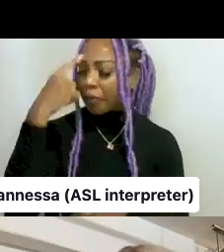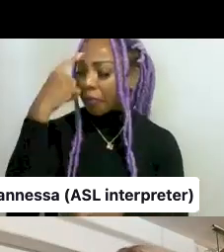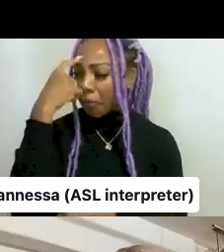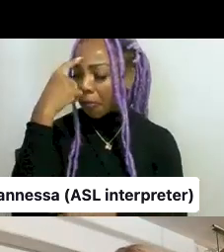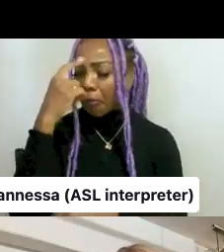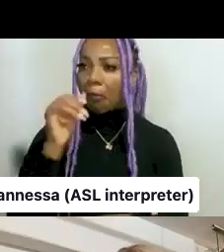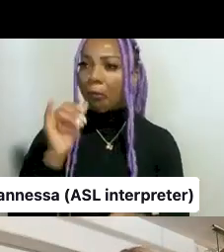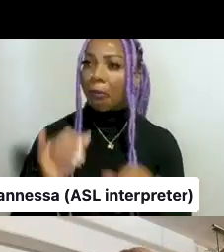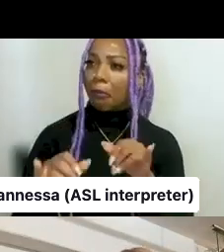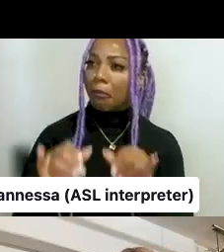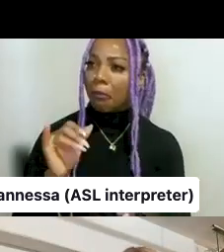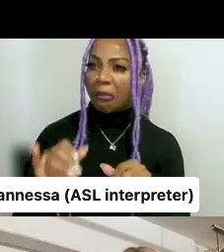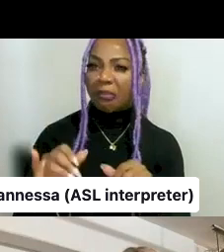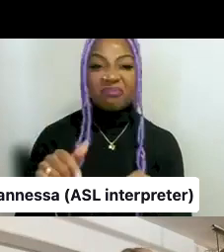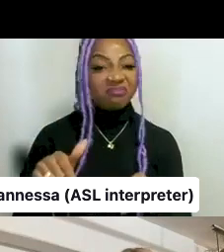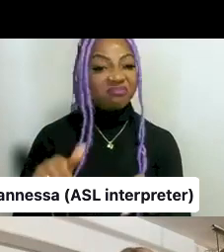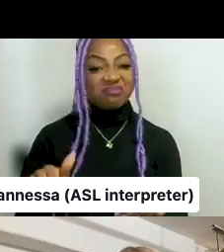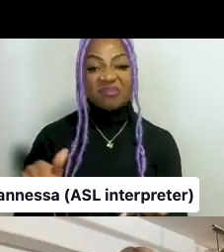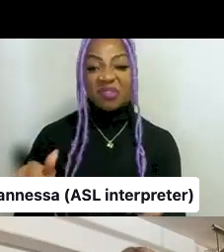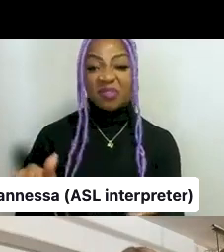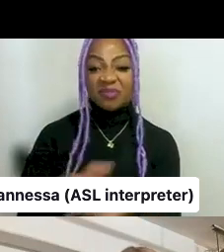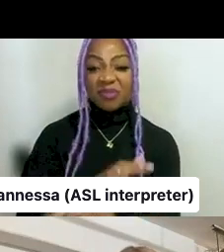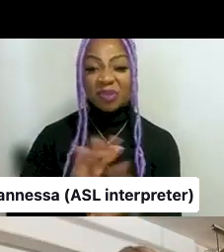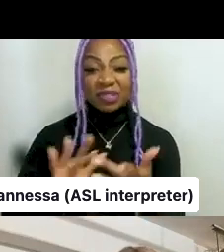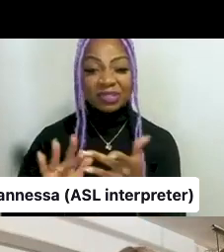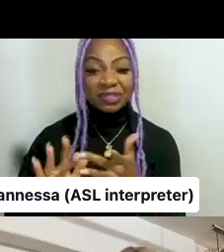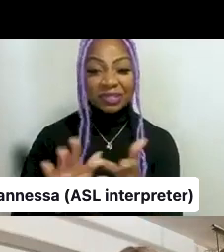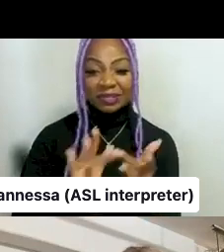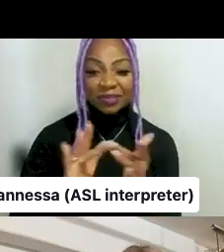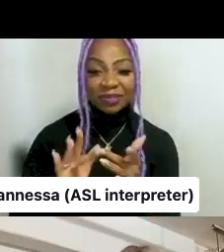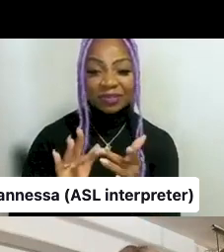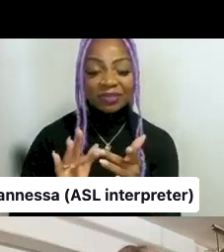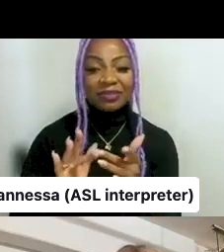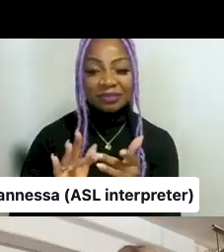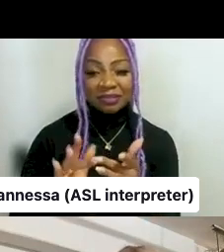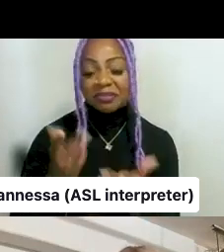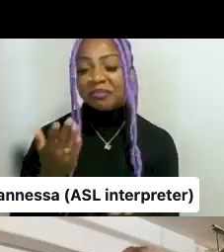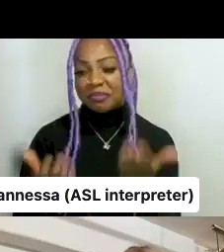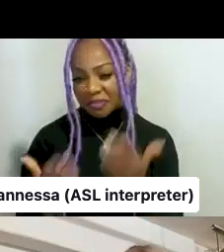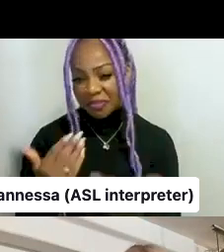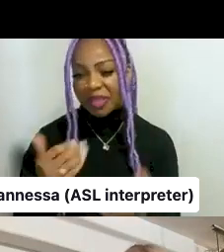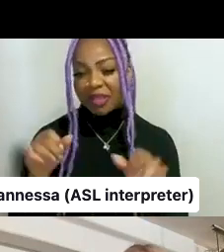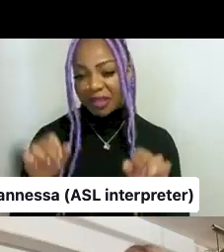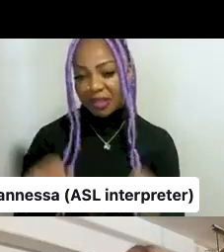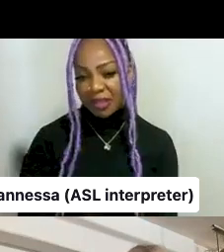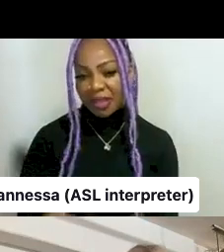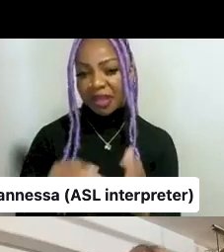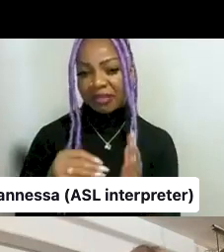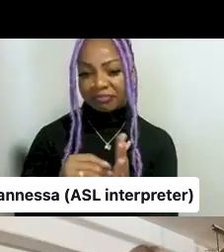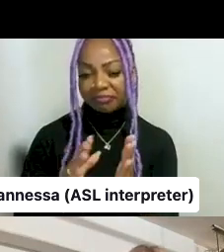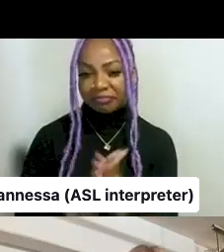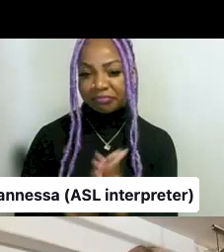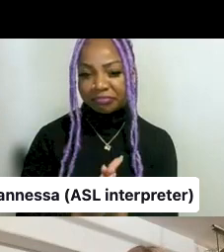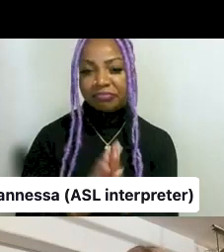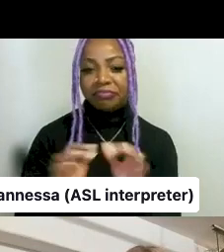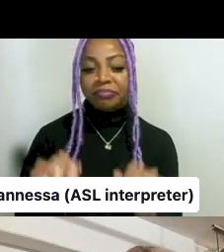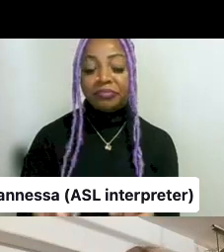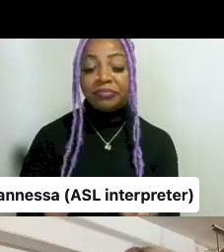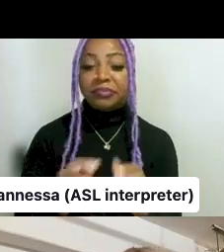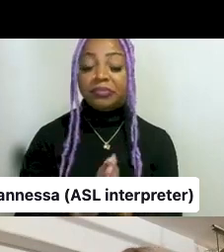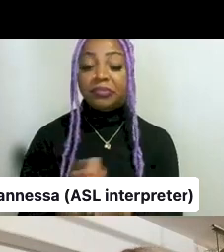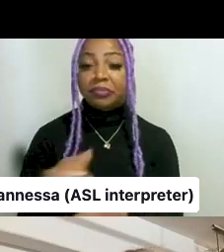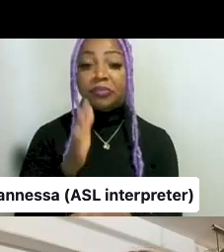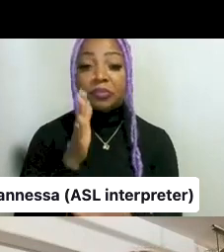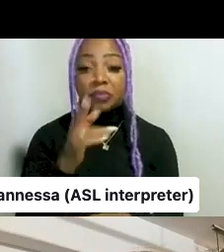um, basically our entire network, our entire Valise network probably has something to say about this. And wouldn't it be fun if